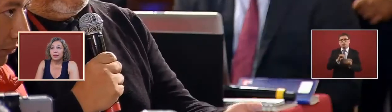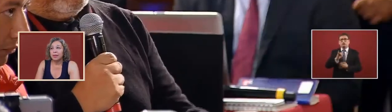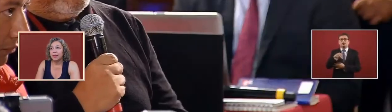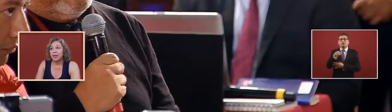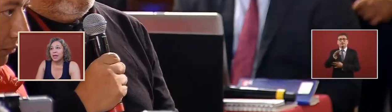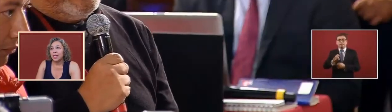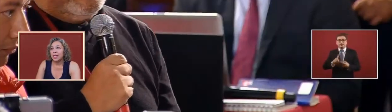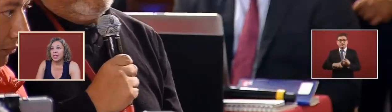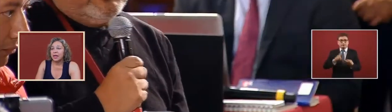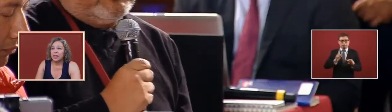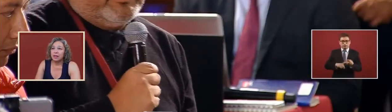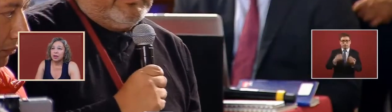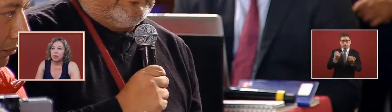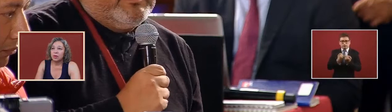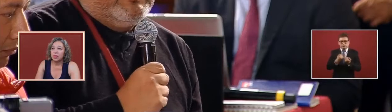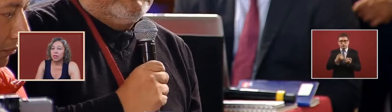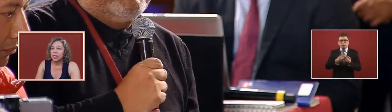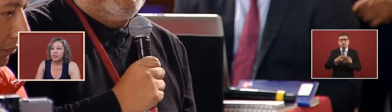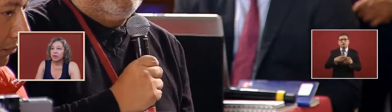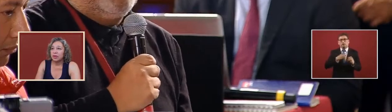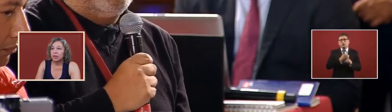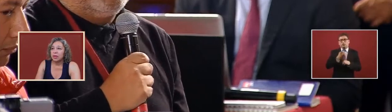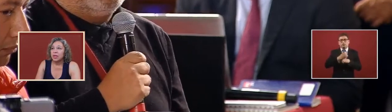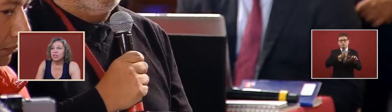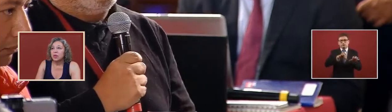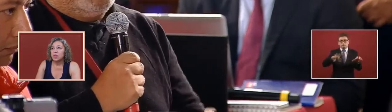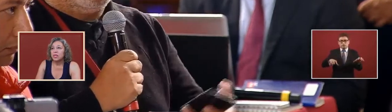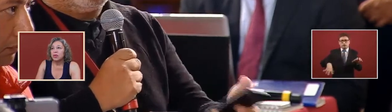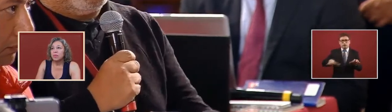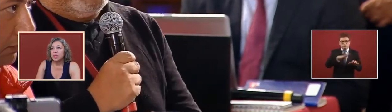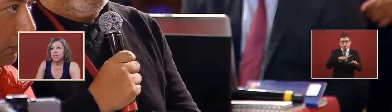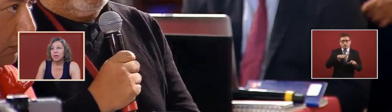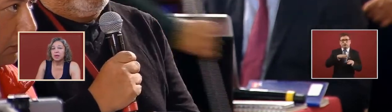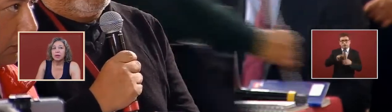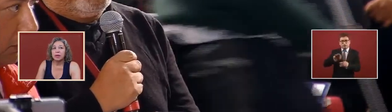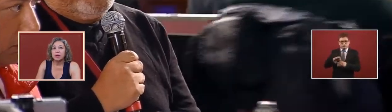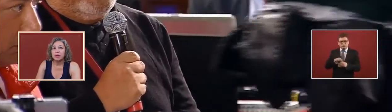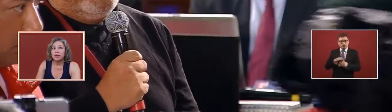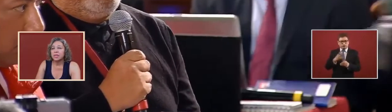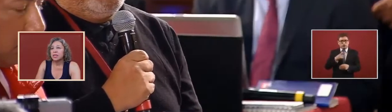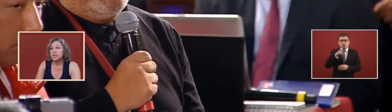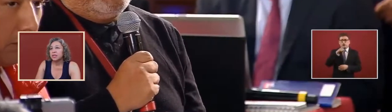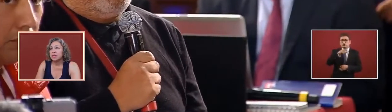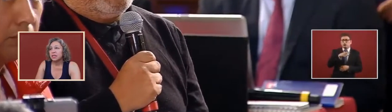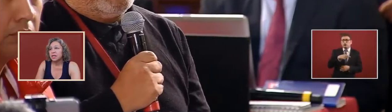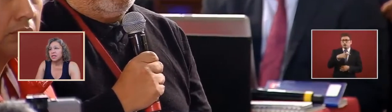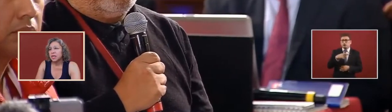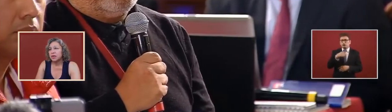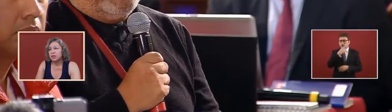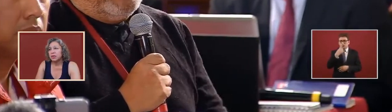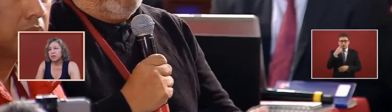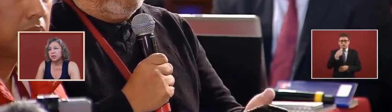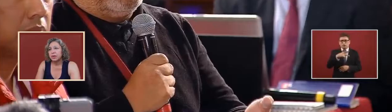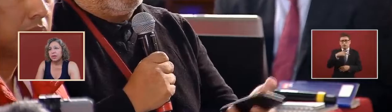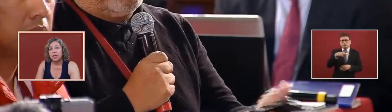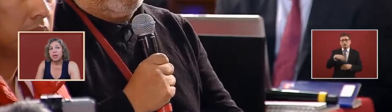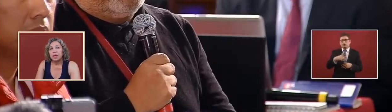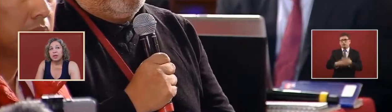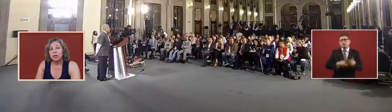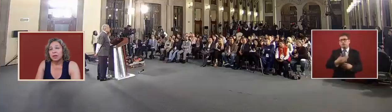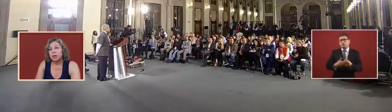and that the ine and the local electrical so what is your opinion does it continue to